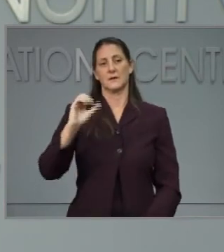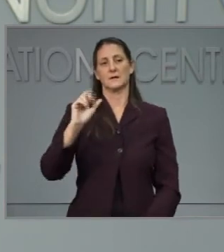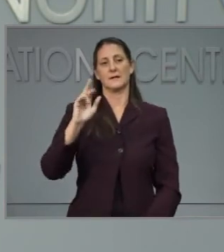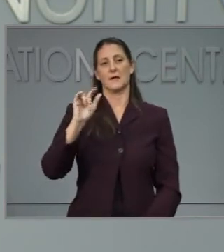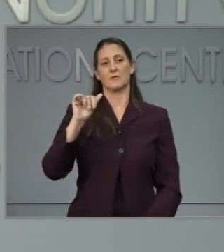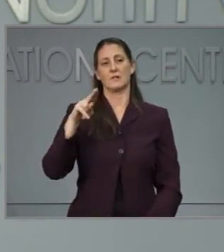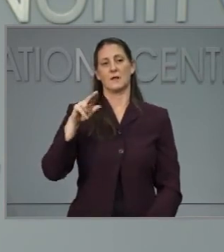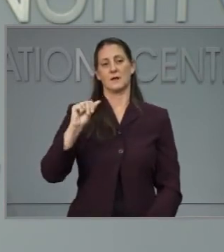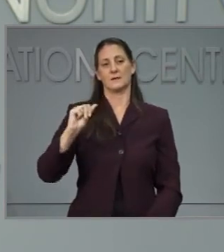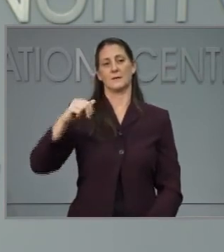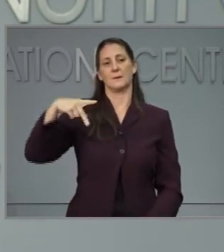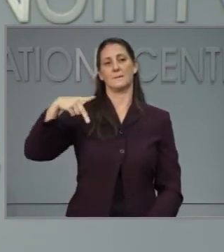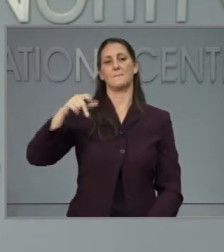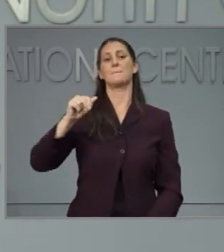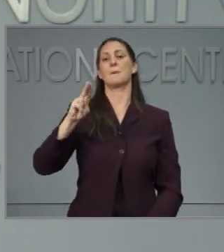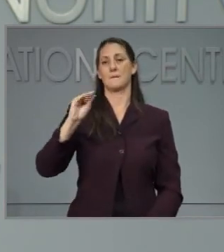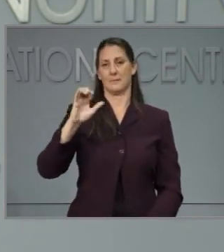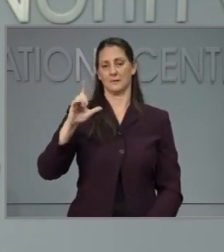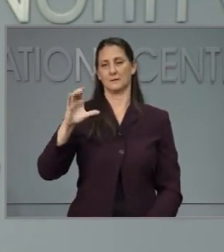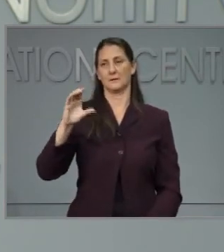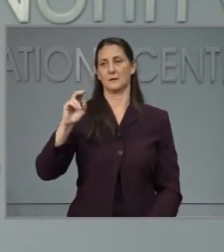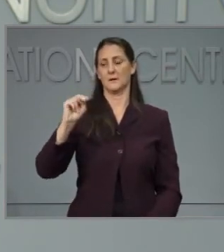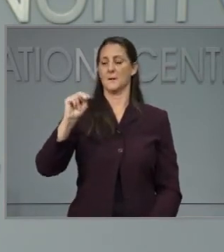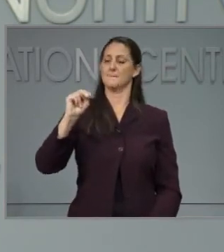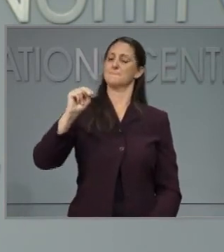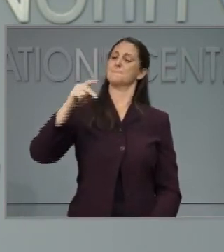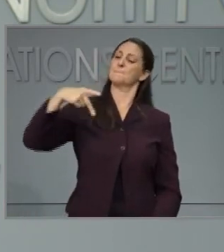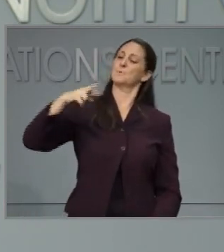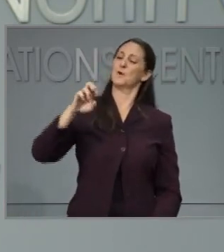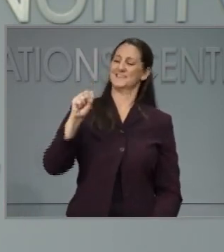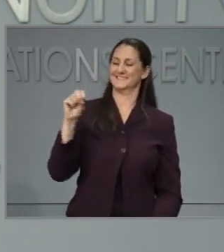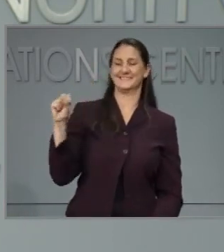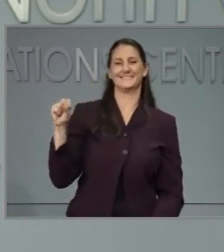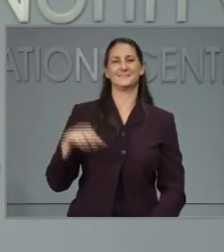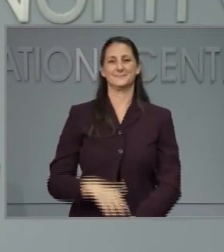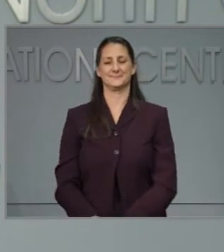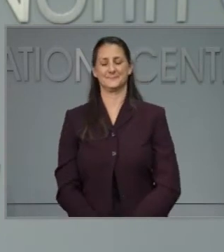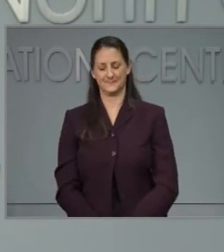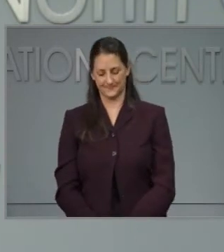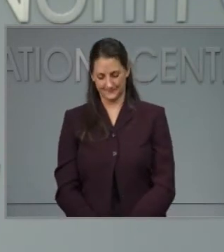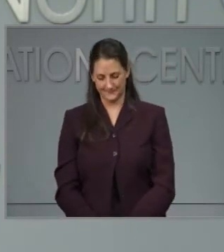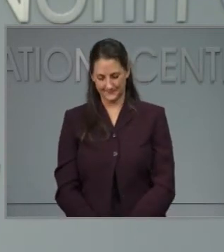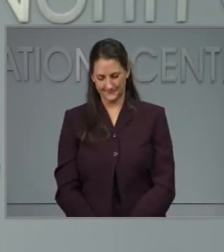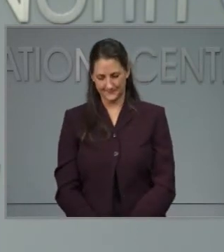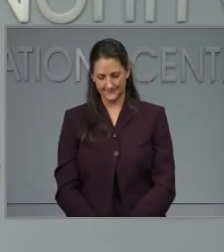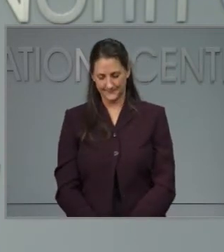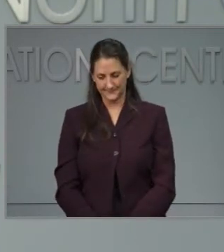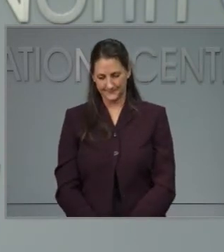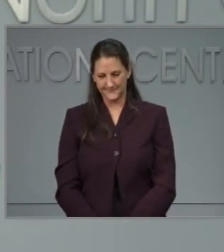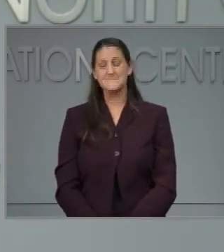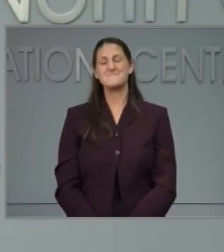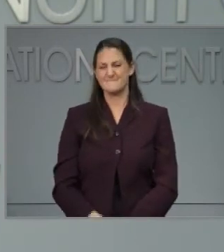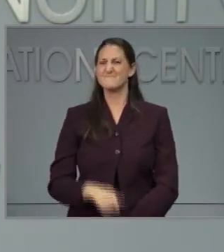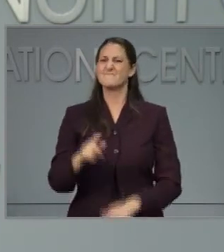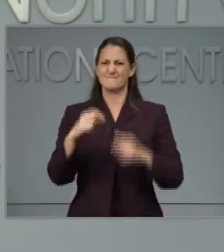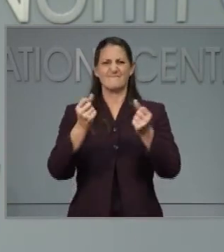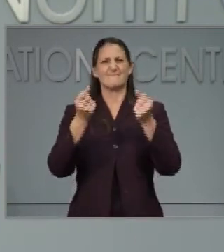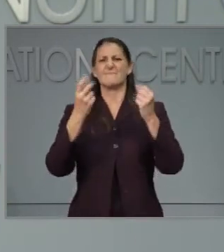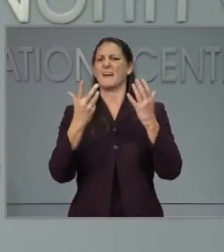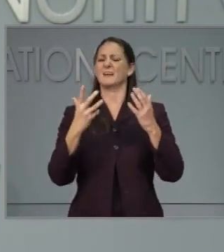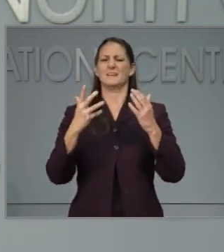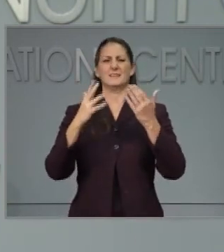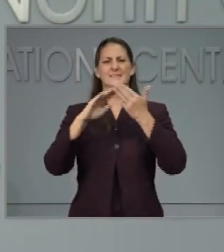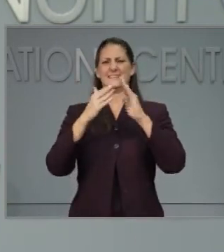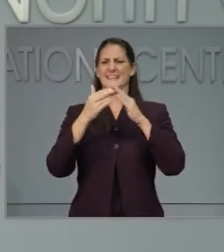Good afternoon, Governor. This is Kate Martin with Carolina Public Press. On the streets of many college towns around the state, groups of students are congregating